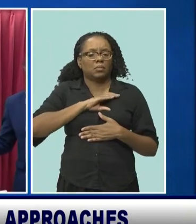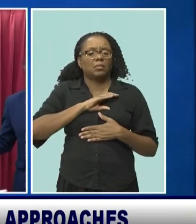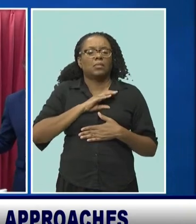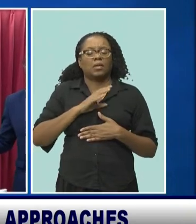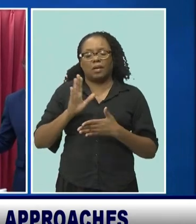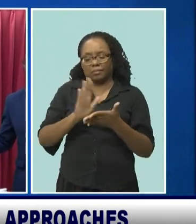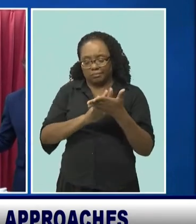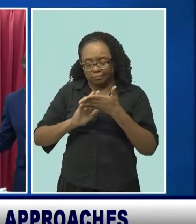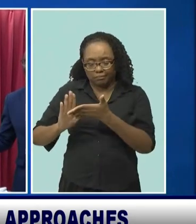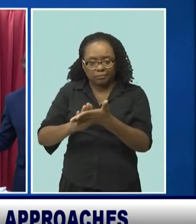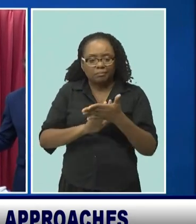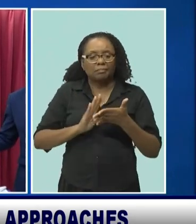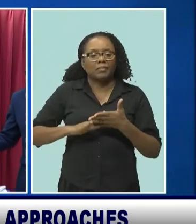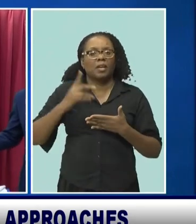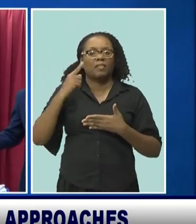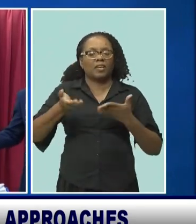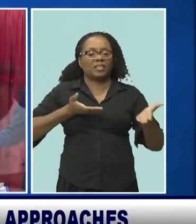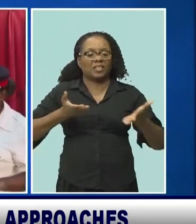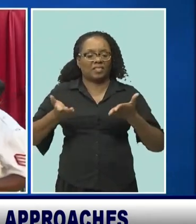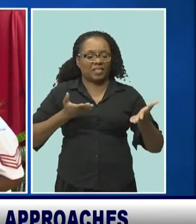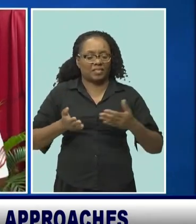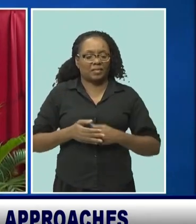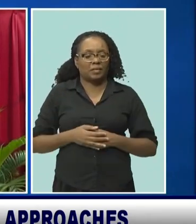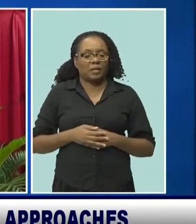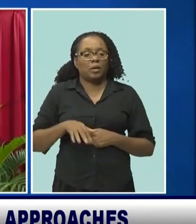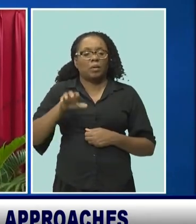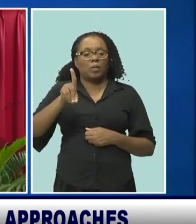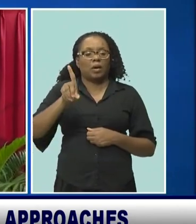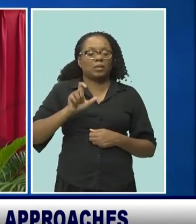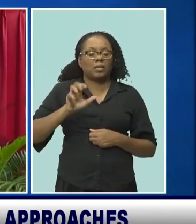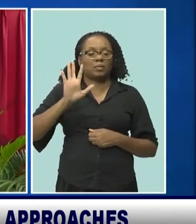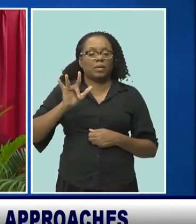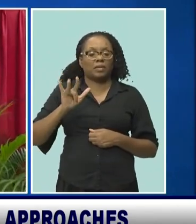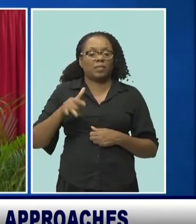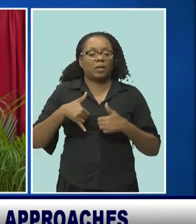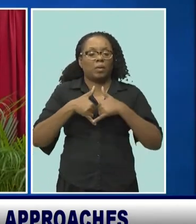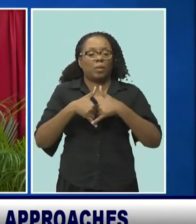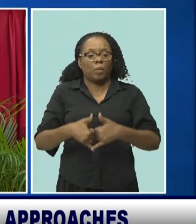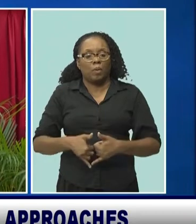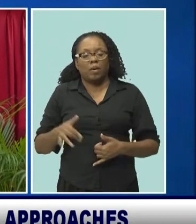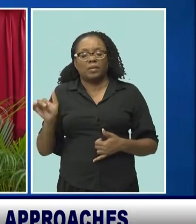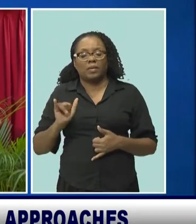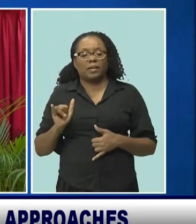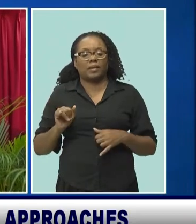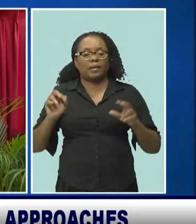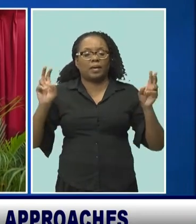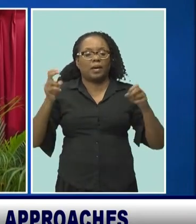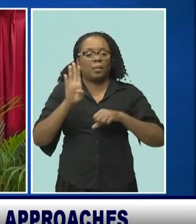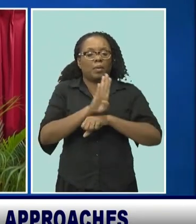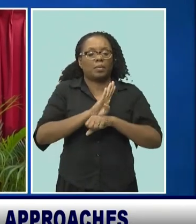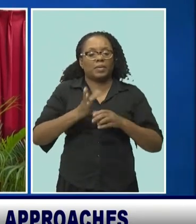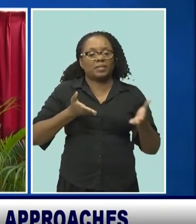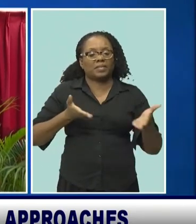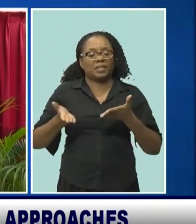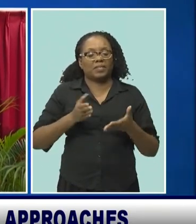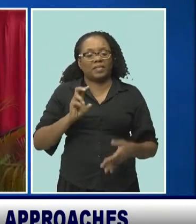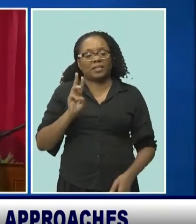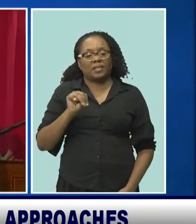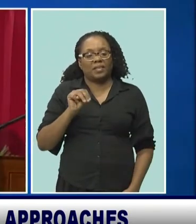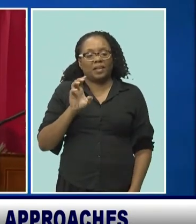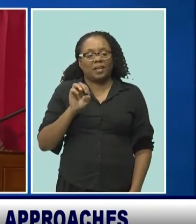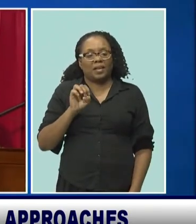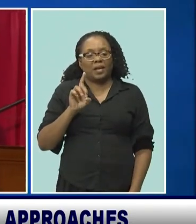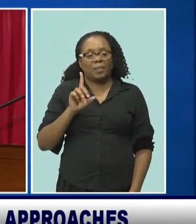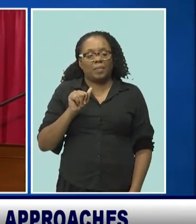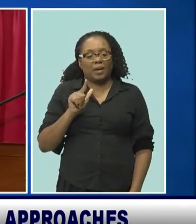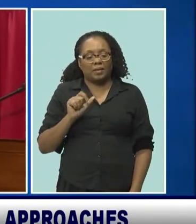recognized for their service. 125 awards, including Barbados Service Medals and Commendation Awards, were presented. Commissioner of Police, Richard